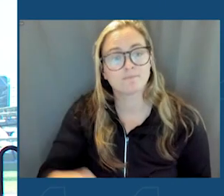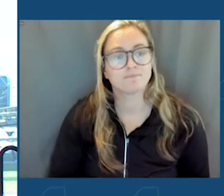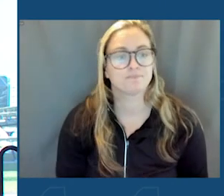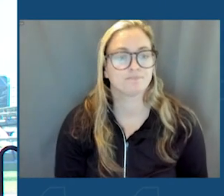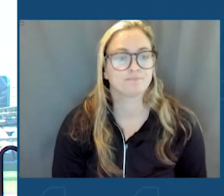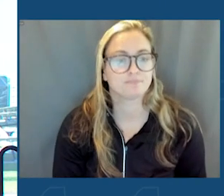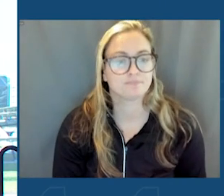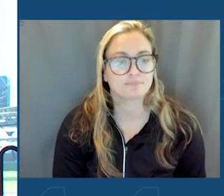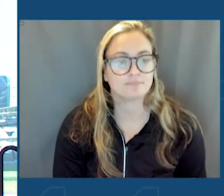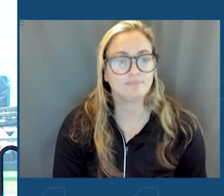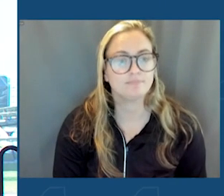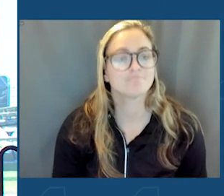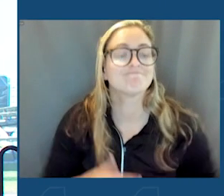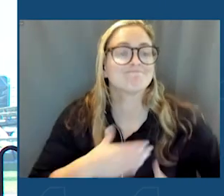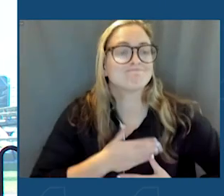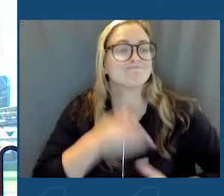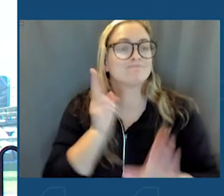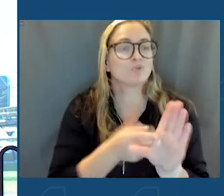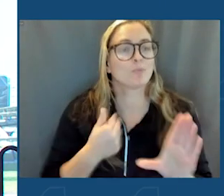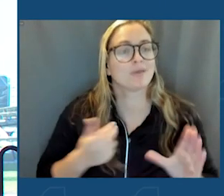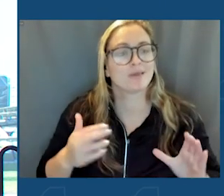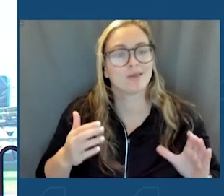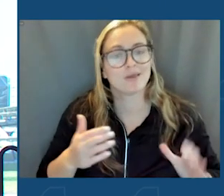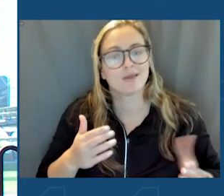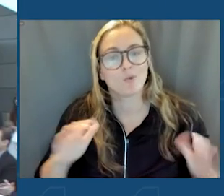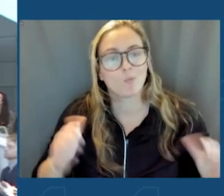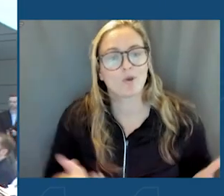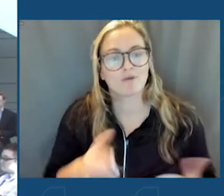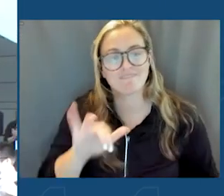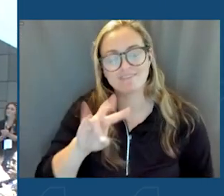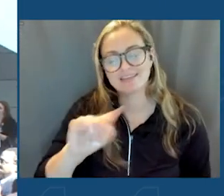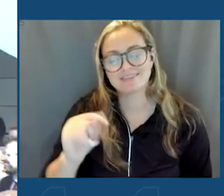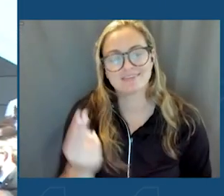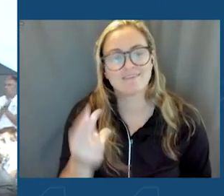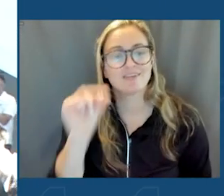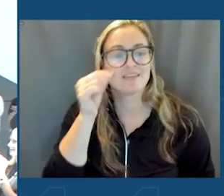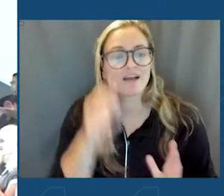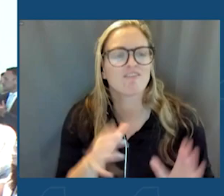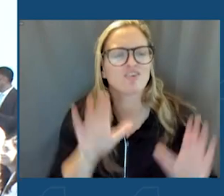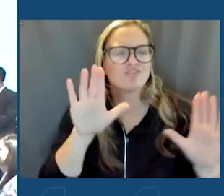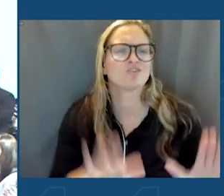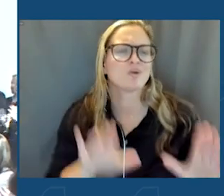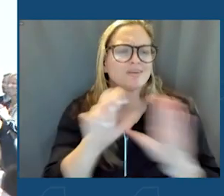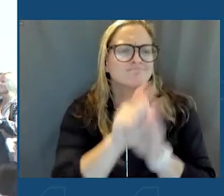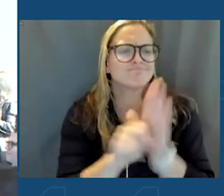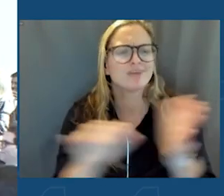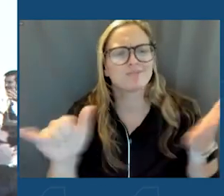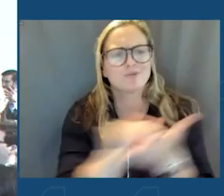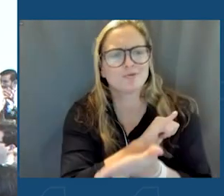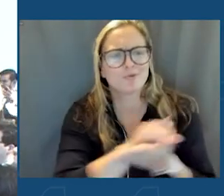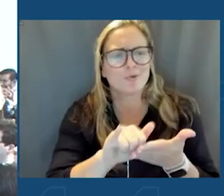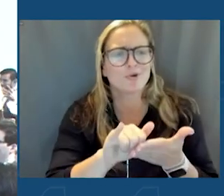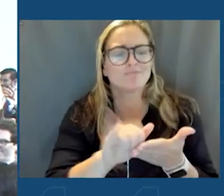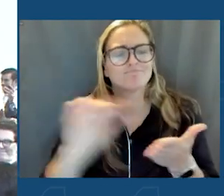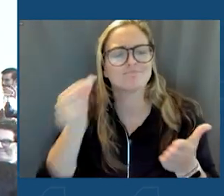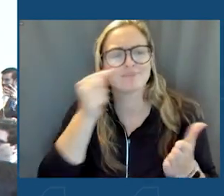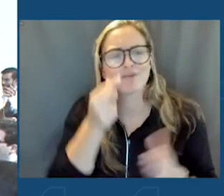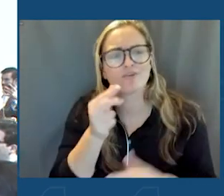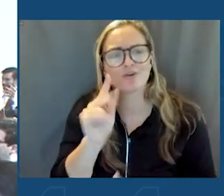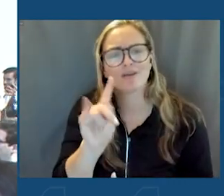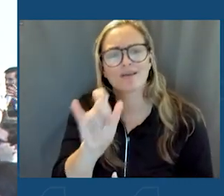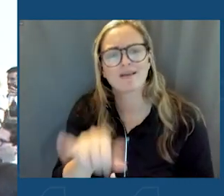And please join me in welcoming the 57th Governor of the Great State of New York, Governor Kathy